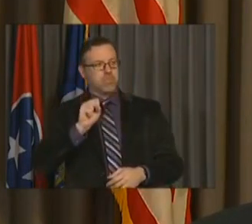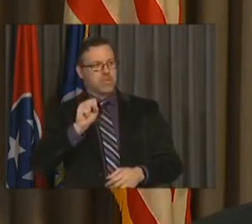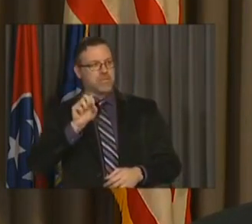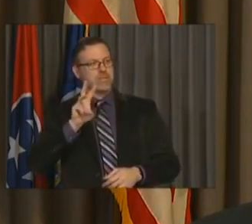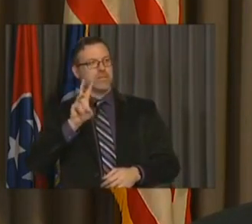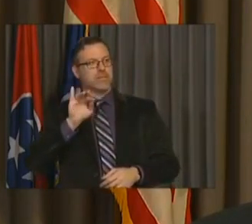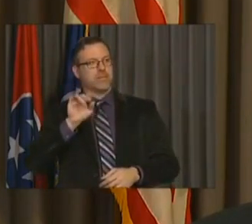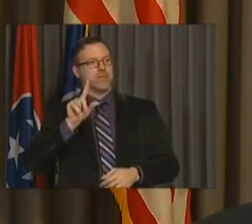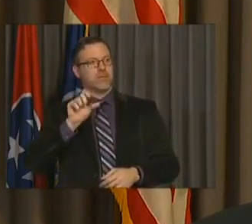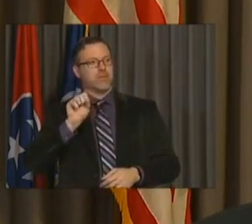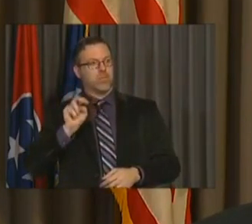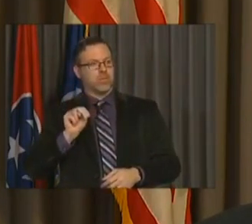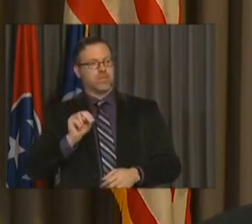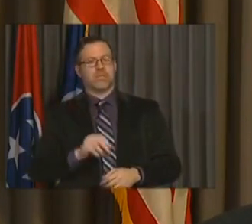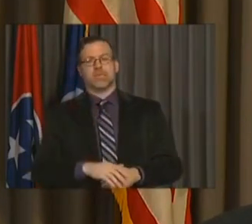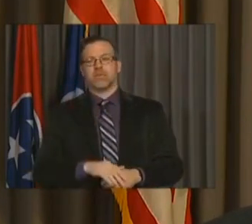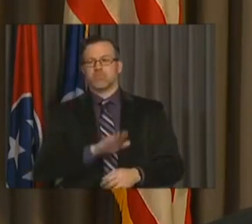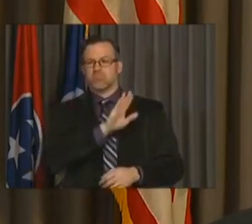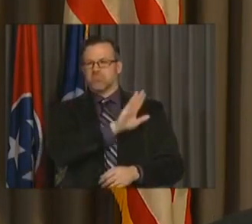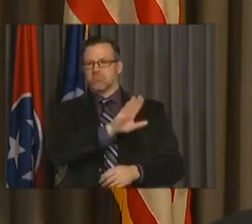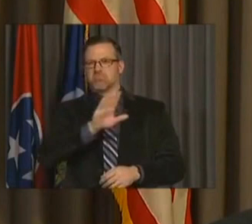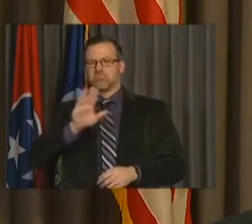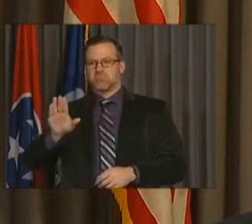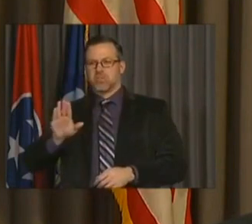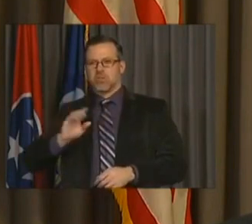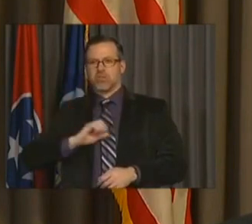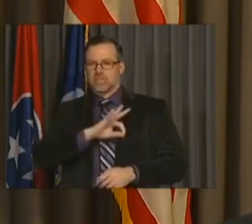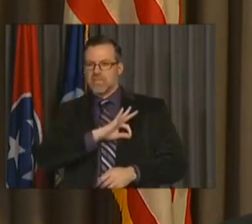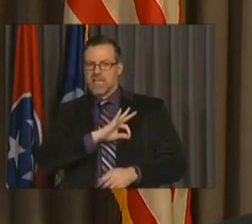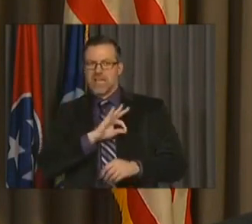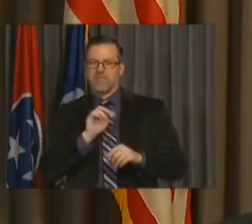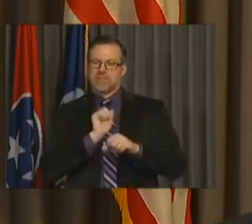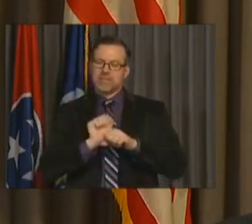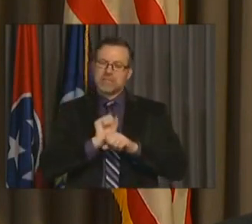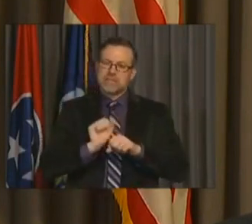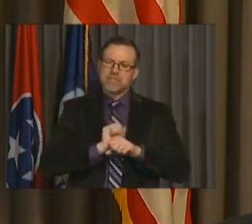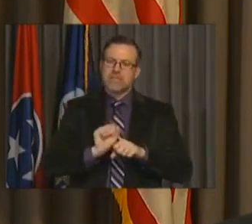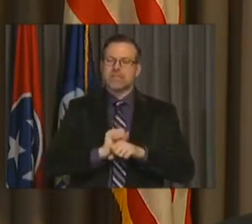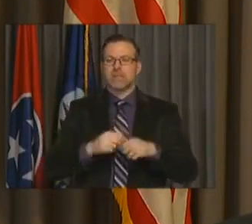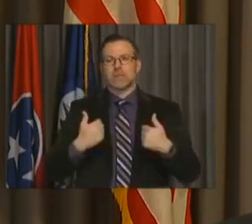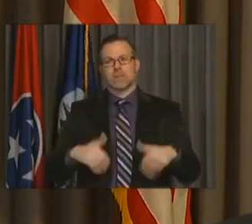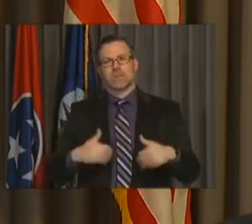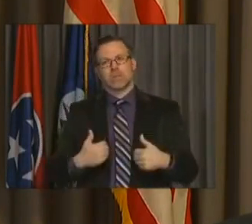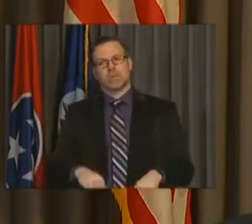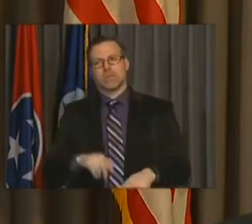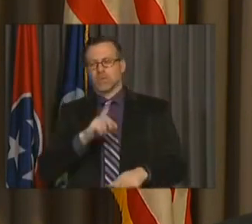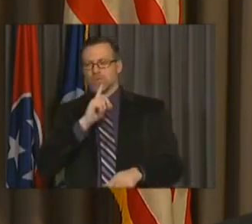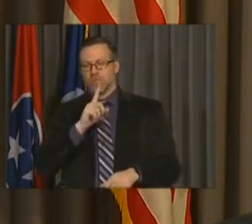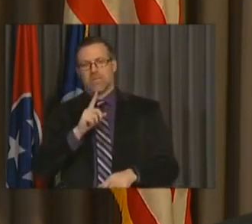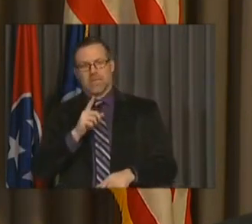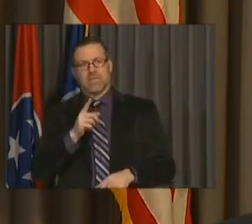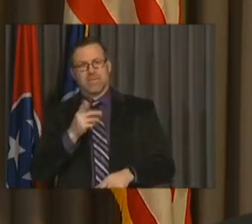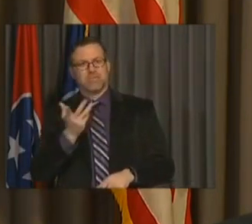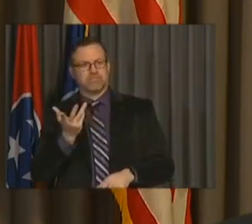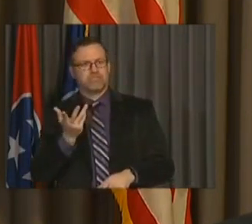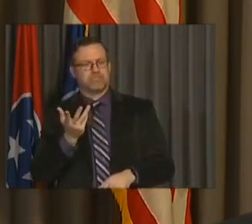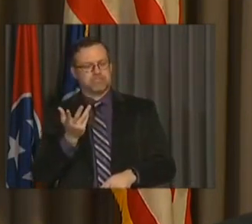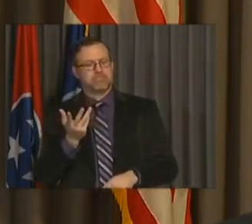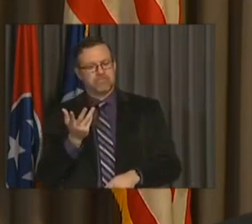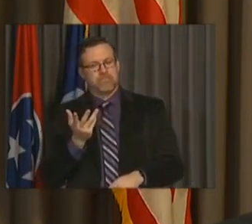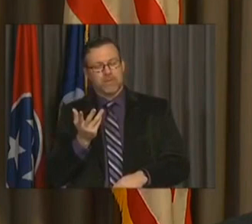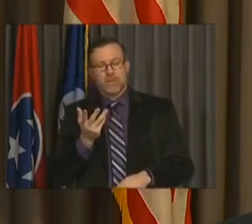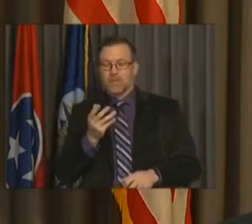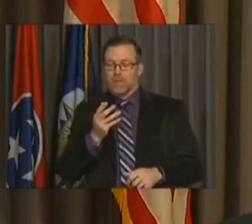and everybody's staff that has put so much effort into trying under an